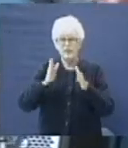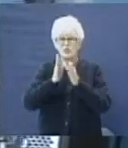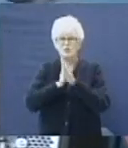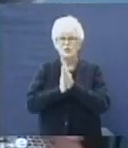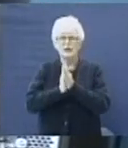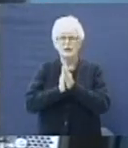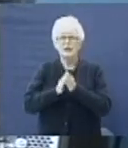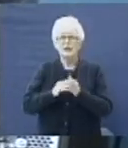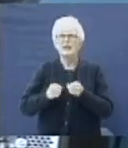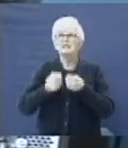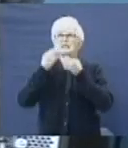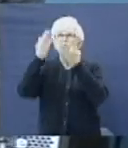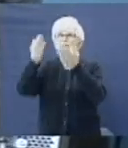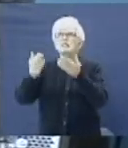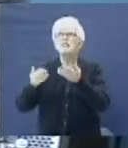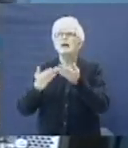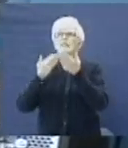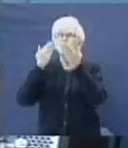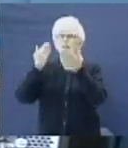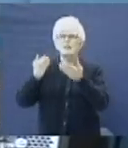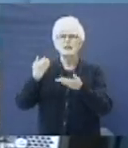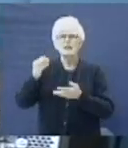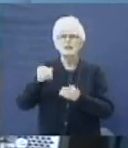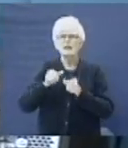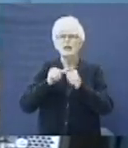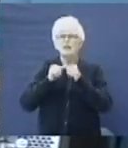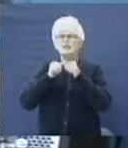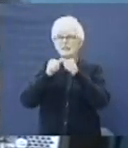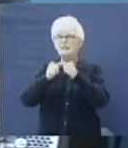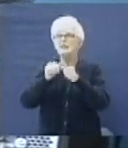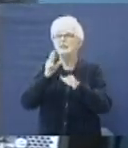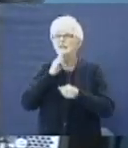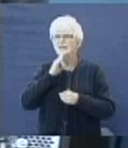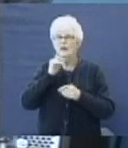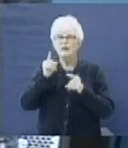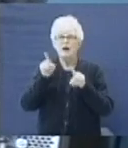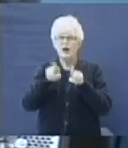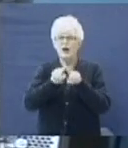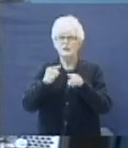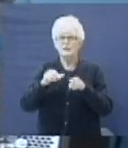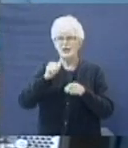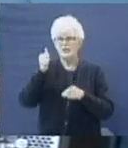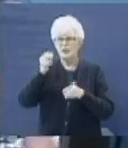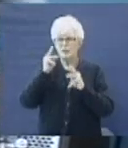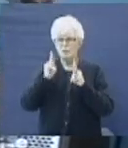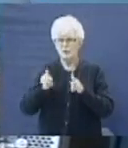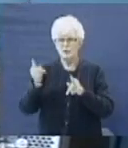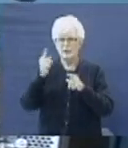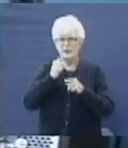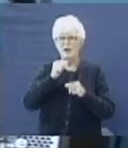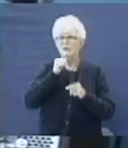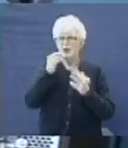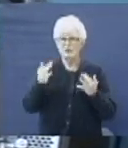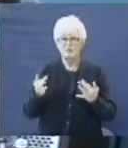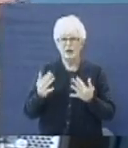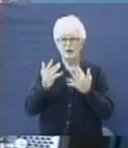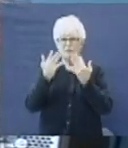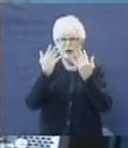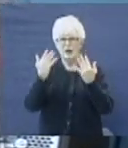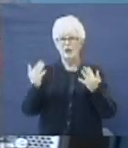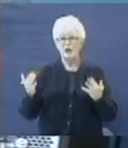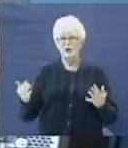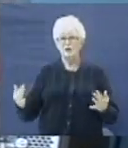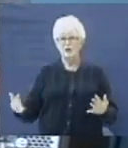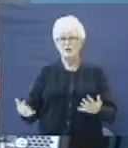praying and sending up sacrifices. While I was yet speaking, there came also another and said, Not the fire of the devil,